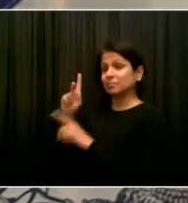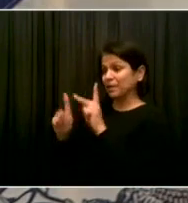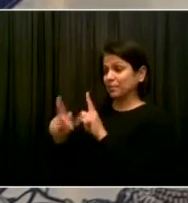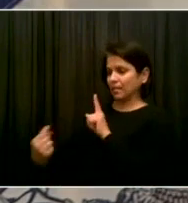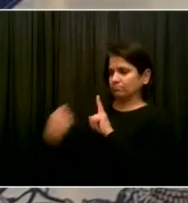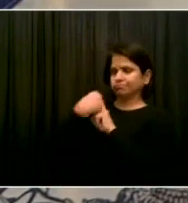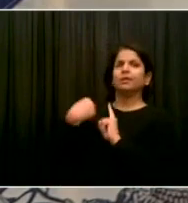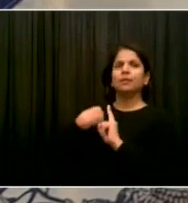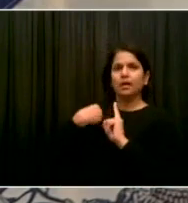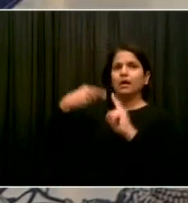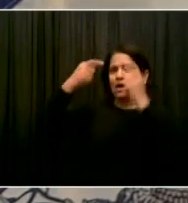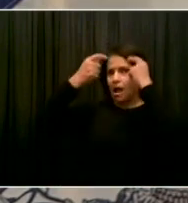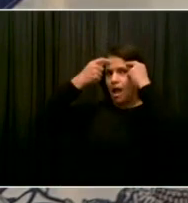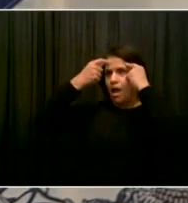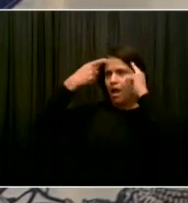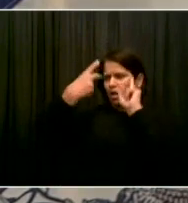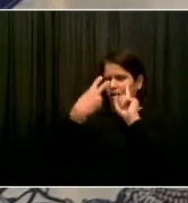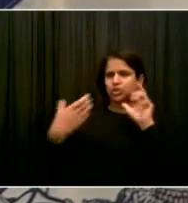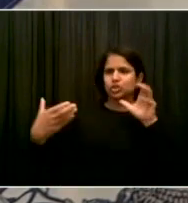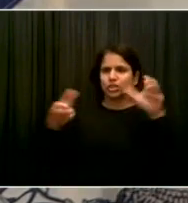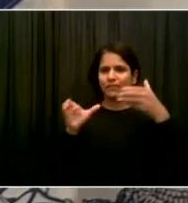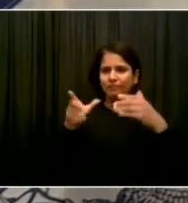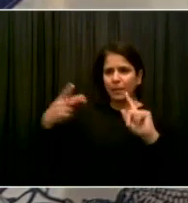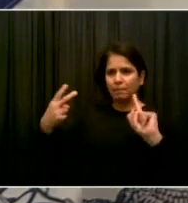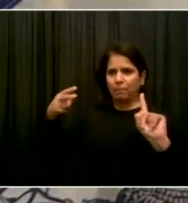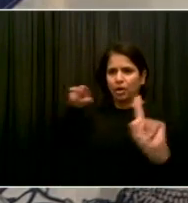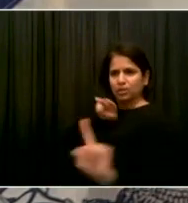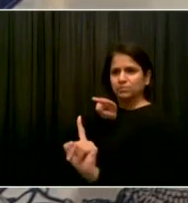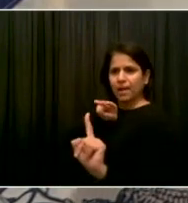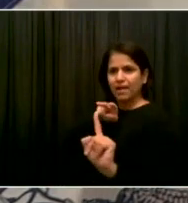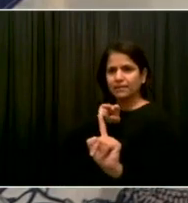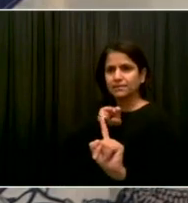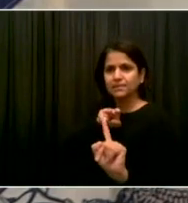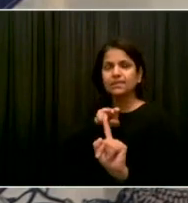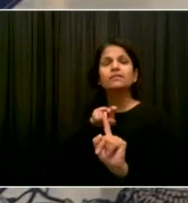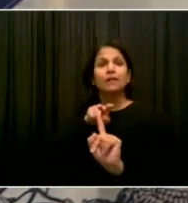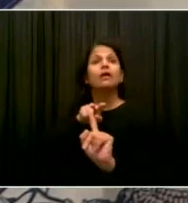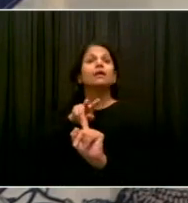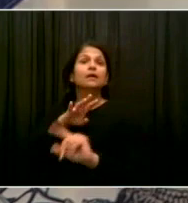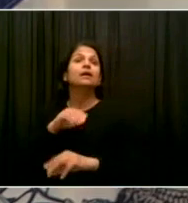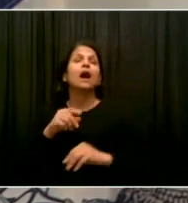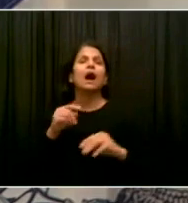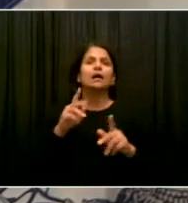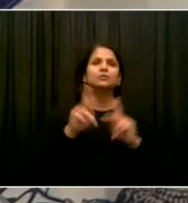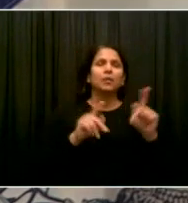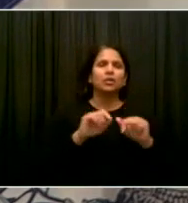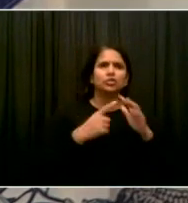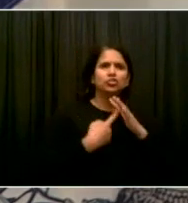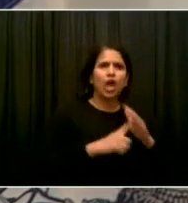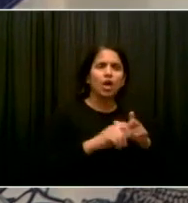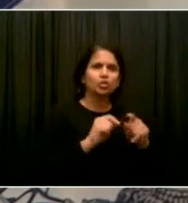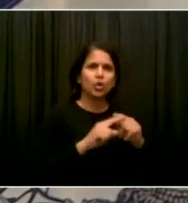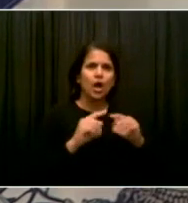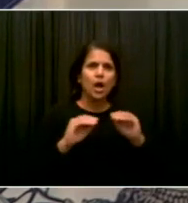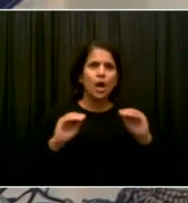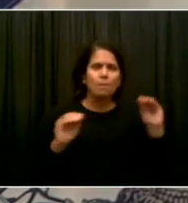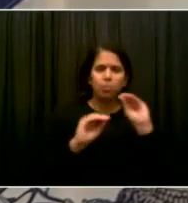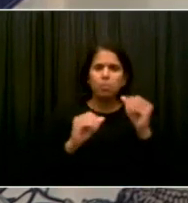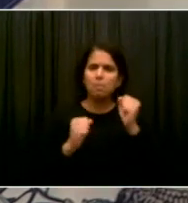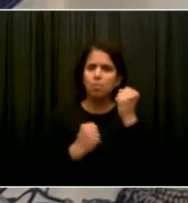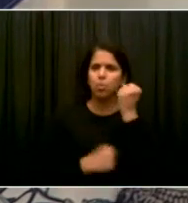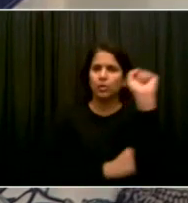a specific moment of change, but a whole movement. Some people change things in a way that is profound.